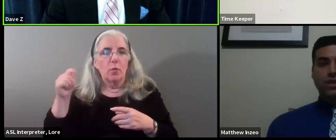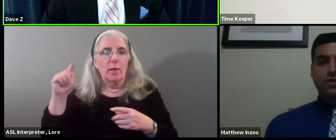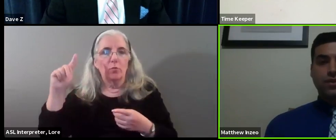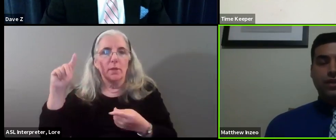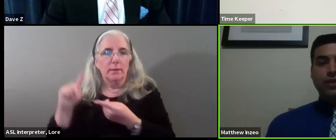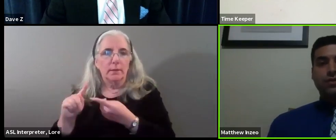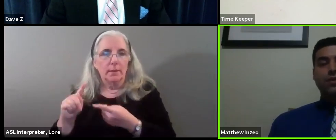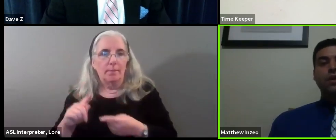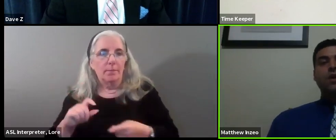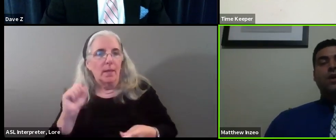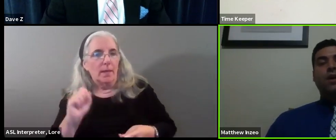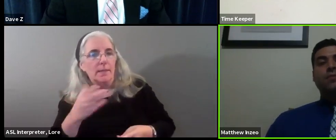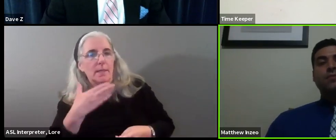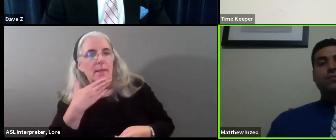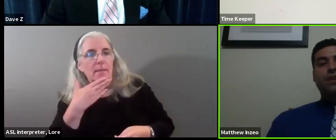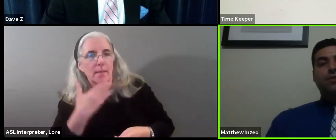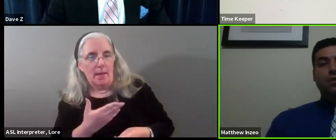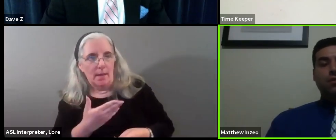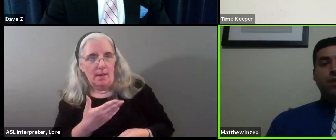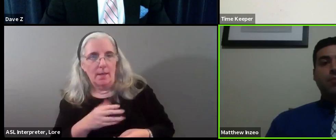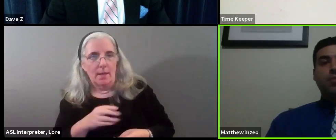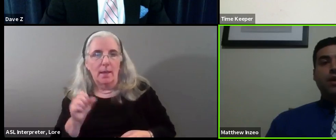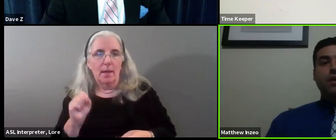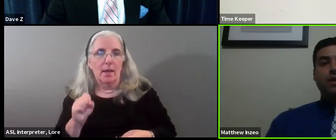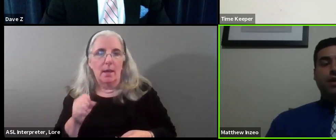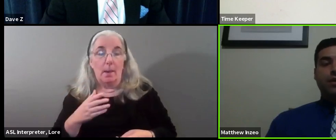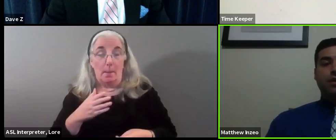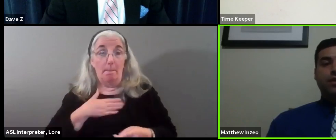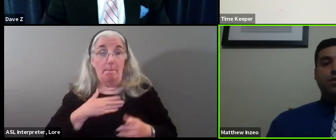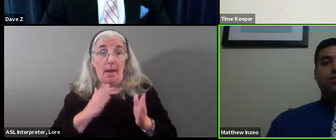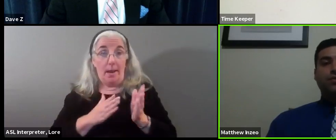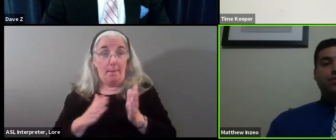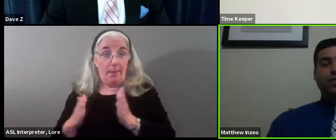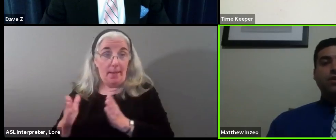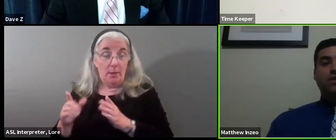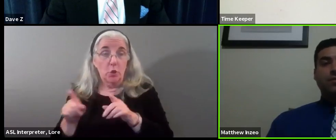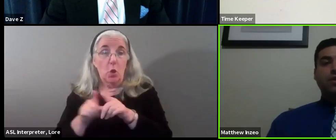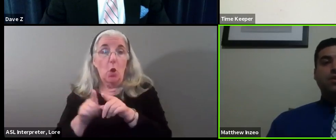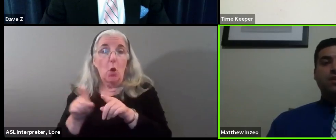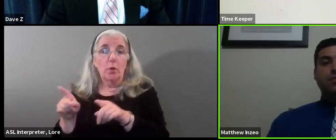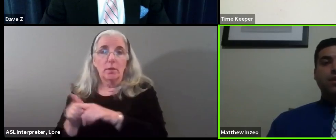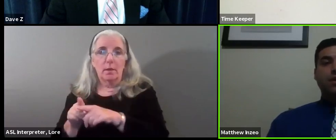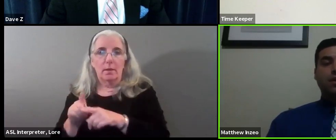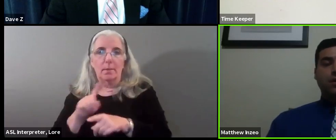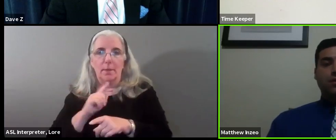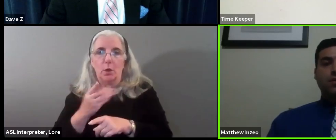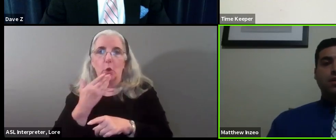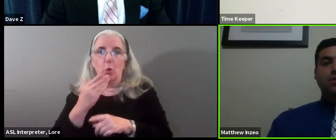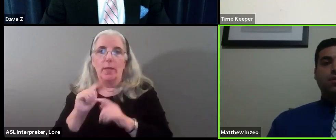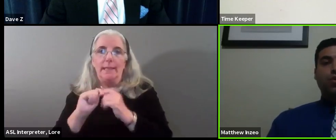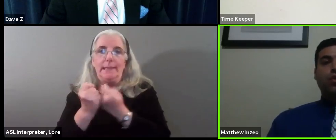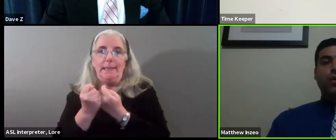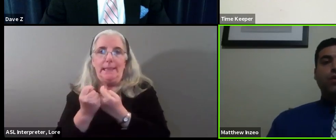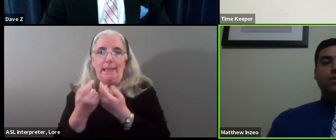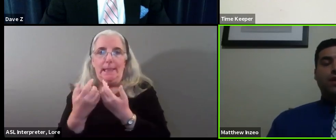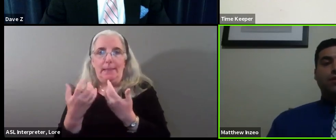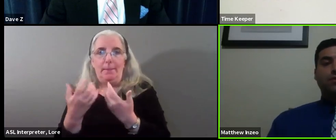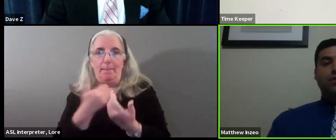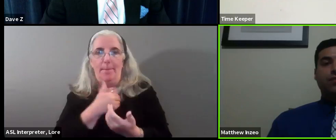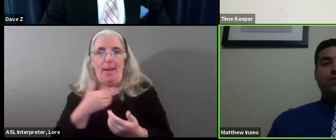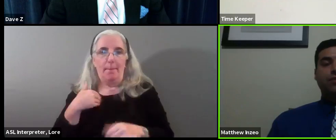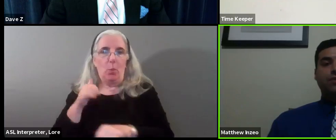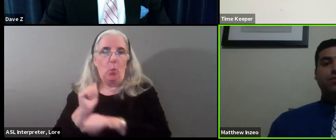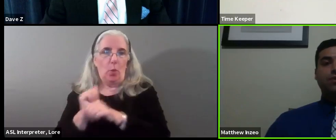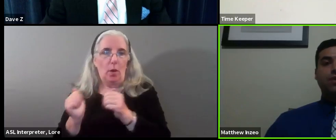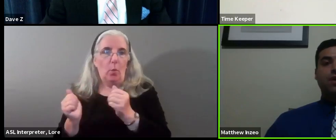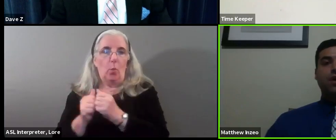Yes, sir. Thank you, sir. Yes, my plan and is also really just to be a good teammate to be to work well with council